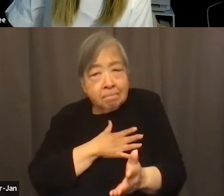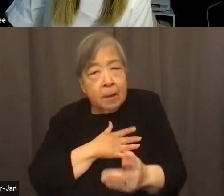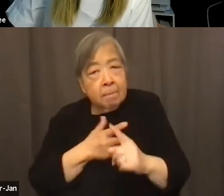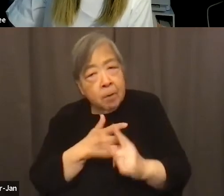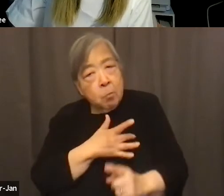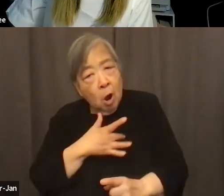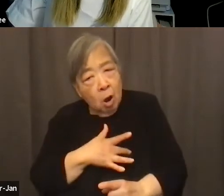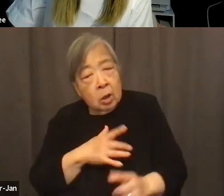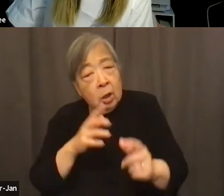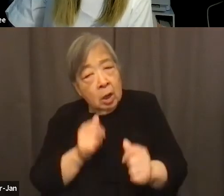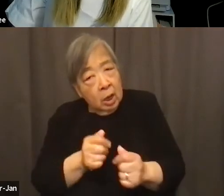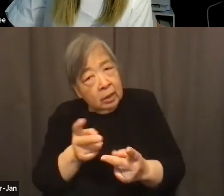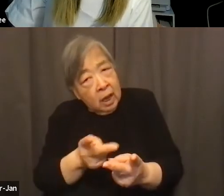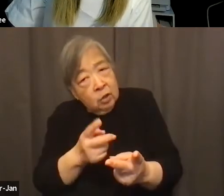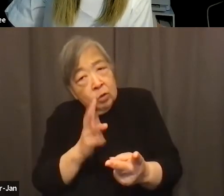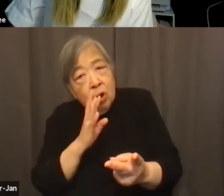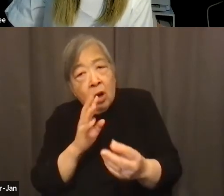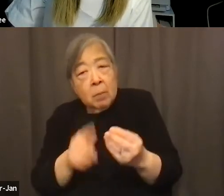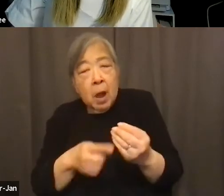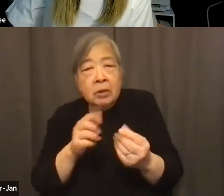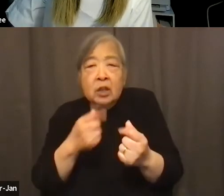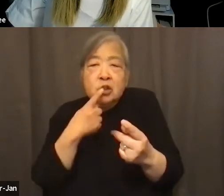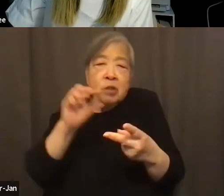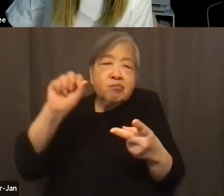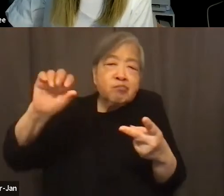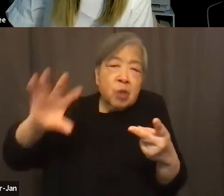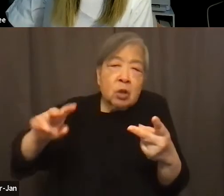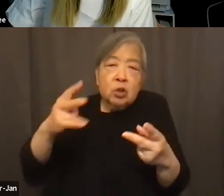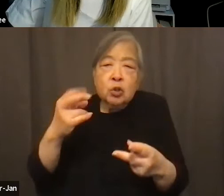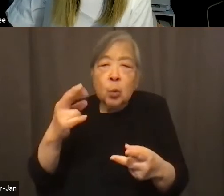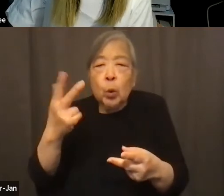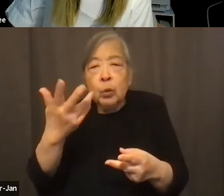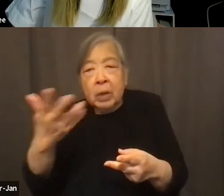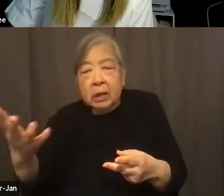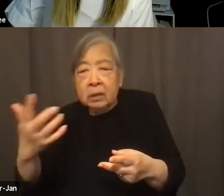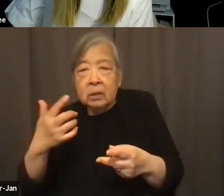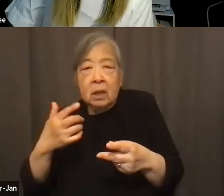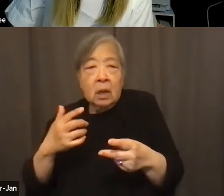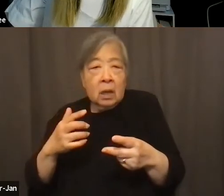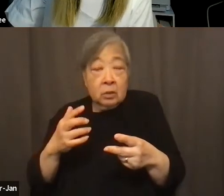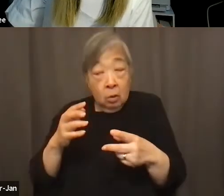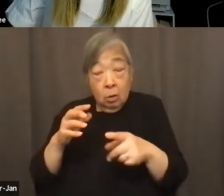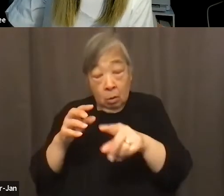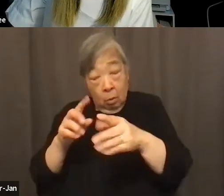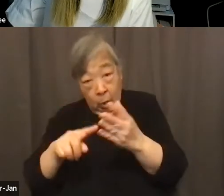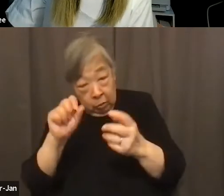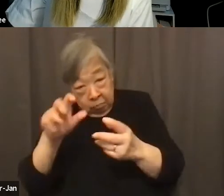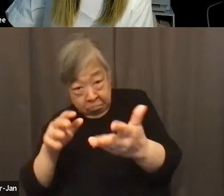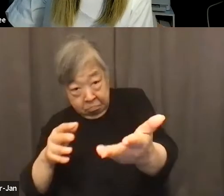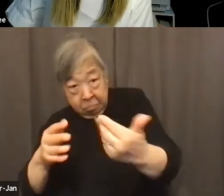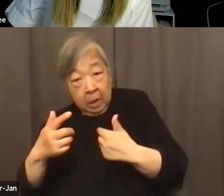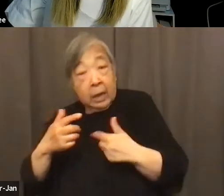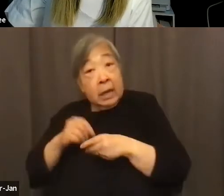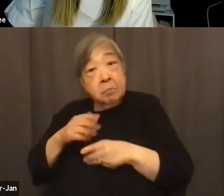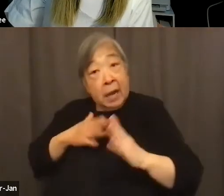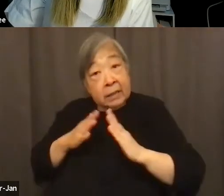Can you share with us a couple of, like, two to three things, like, I could leave this today, and I can, in my city, whether or not there's a Chinatown,